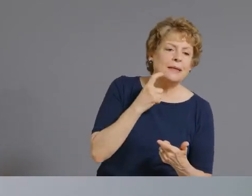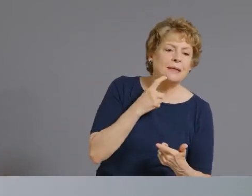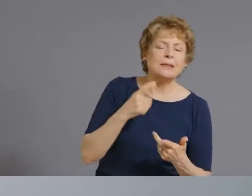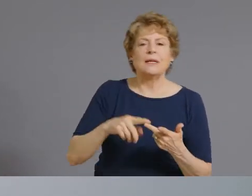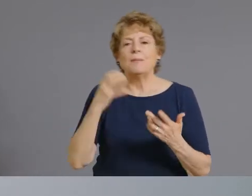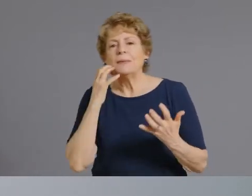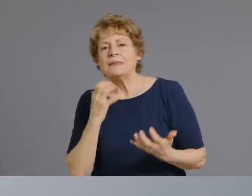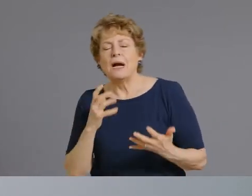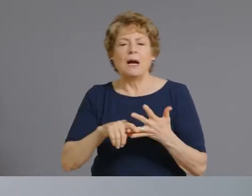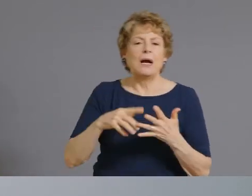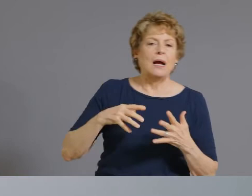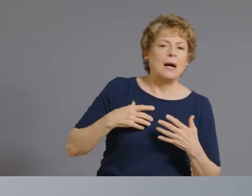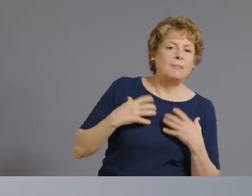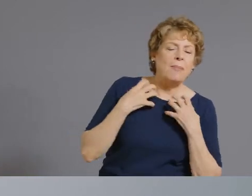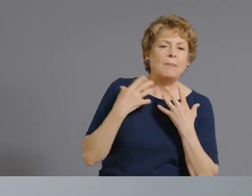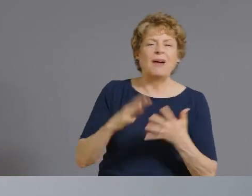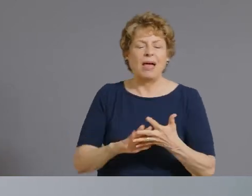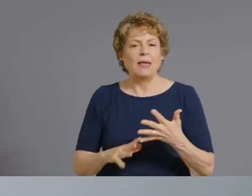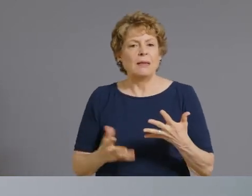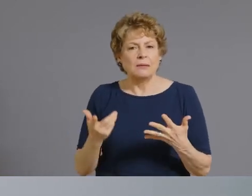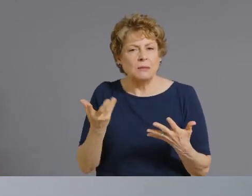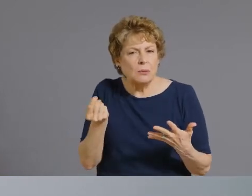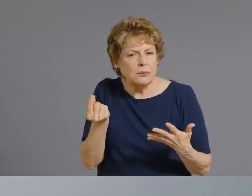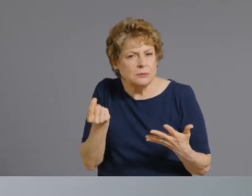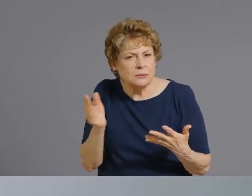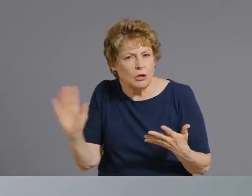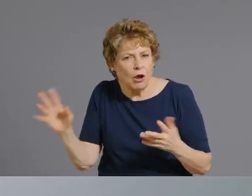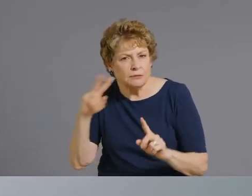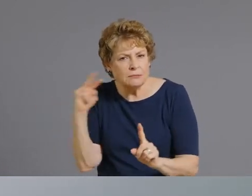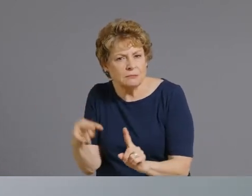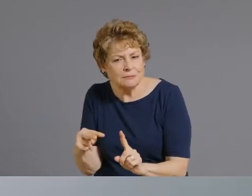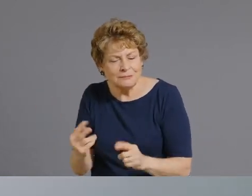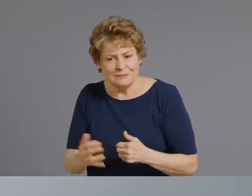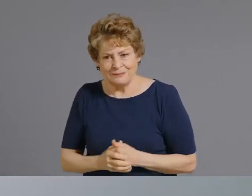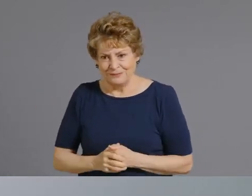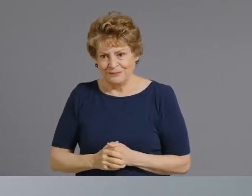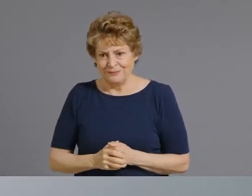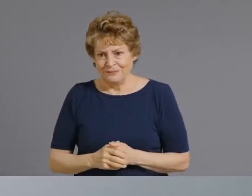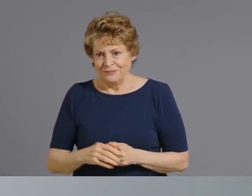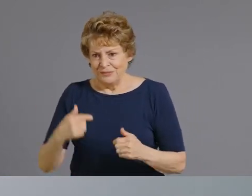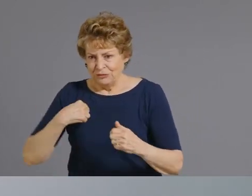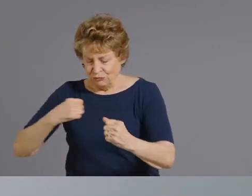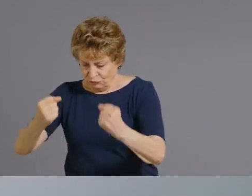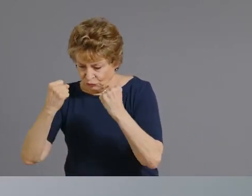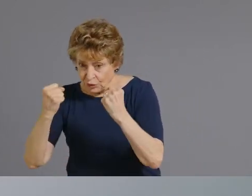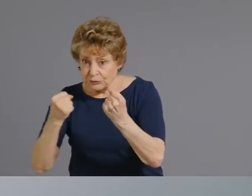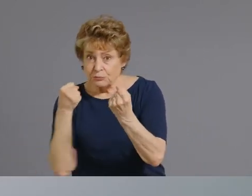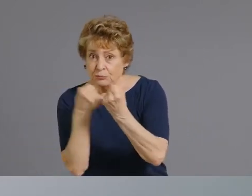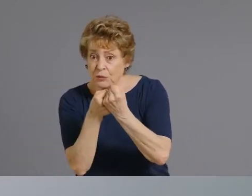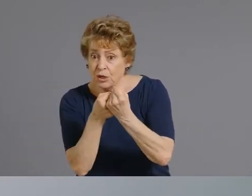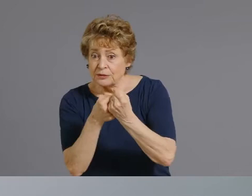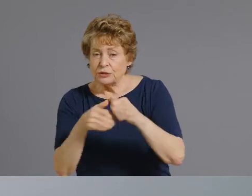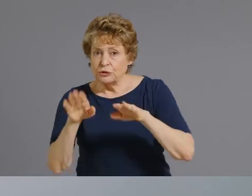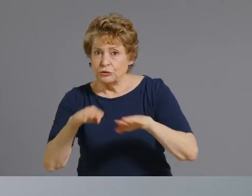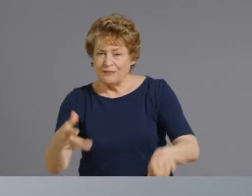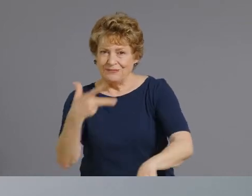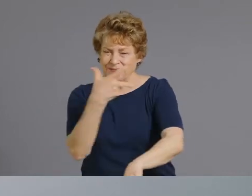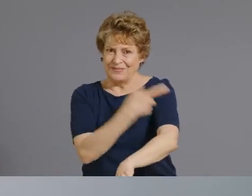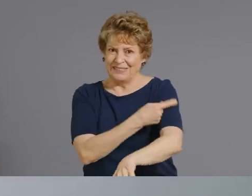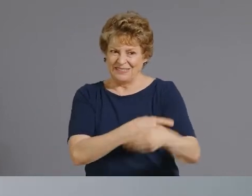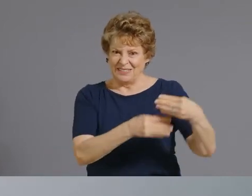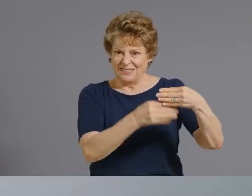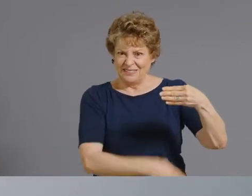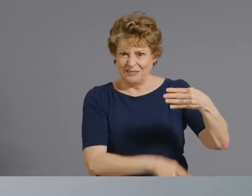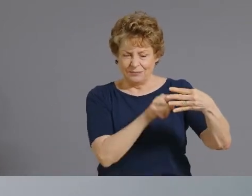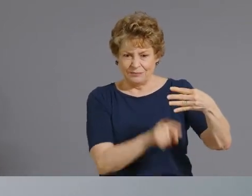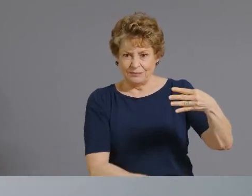childhood immunization um my my kids are fully vaccinated i i think all children i i would say that